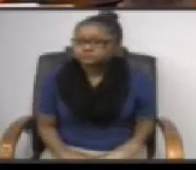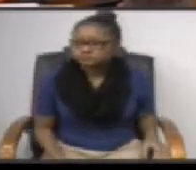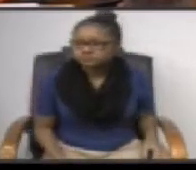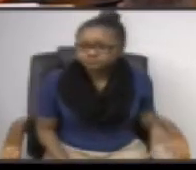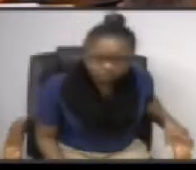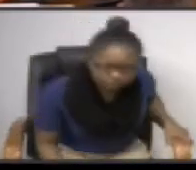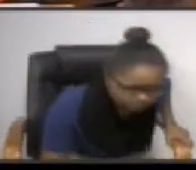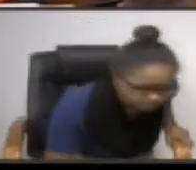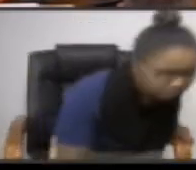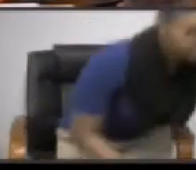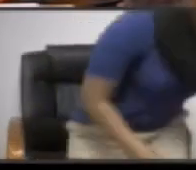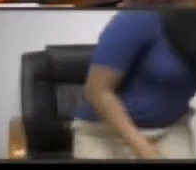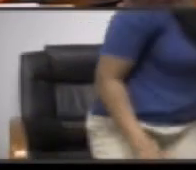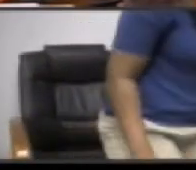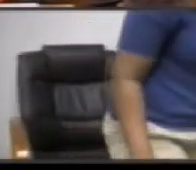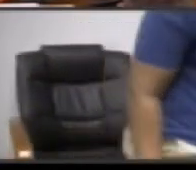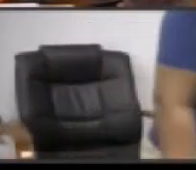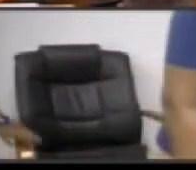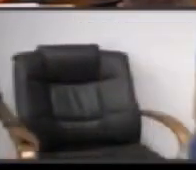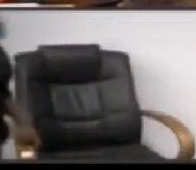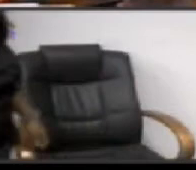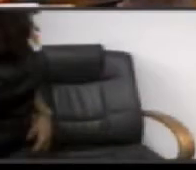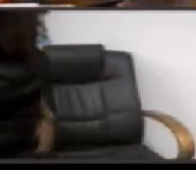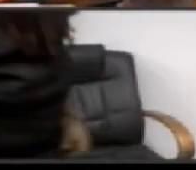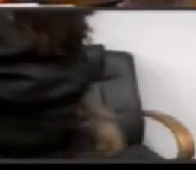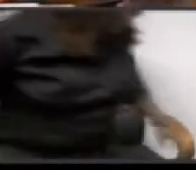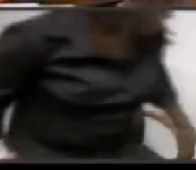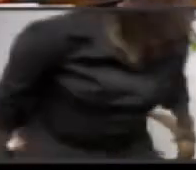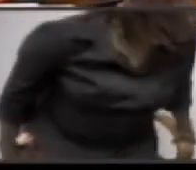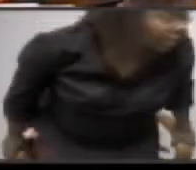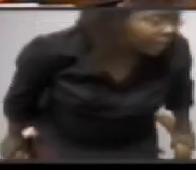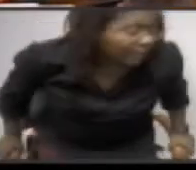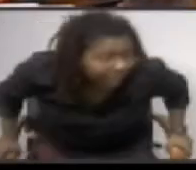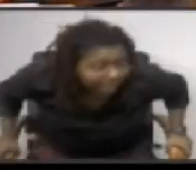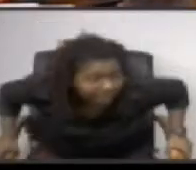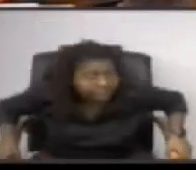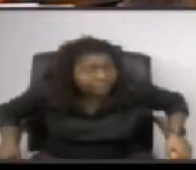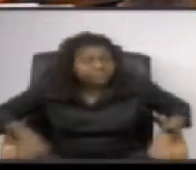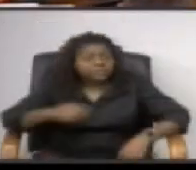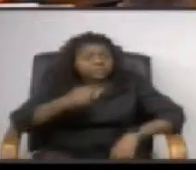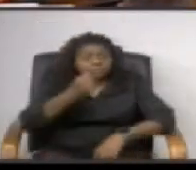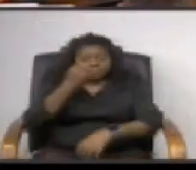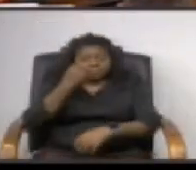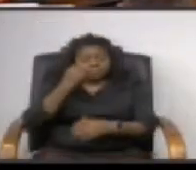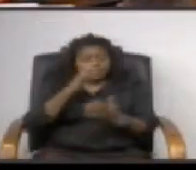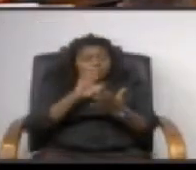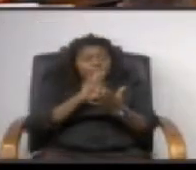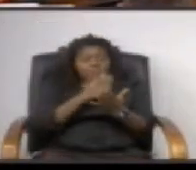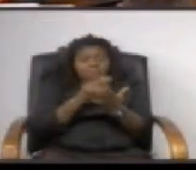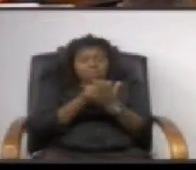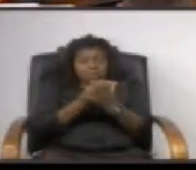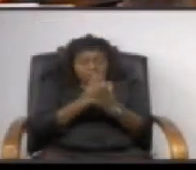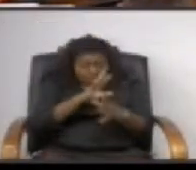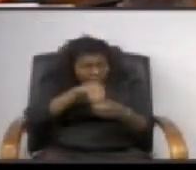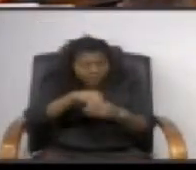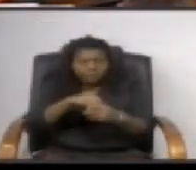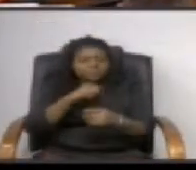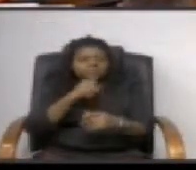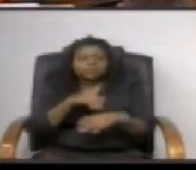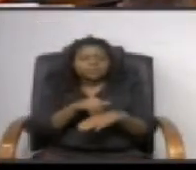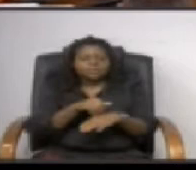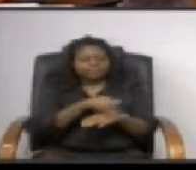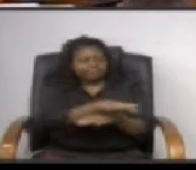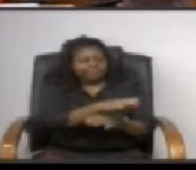the school it's at it goes into the general general fund that exactly so to get get a little clarity this this letter would uh be requesting